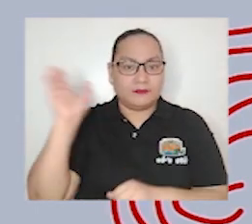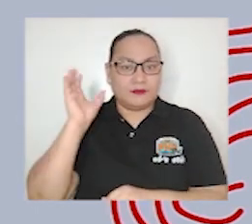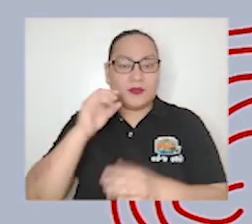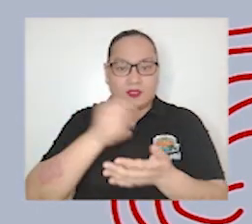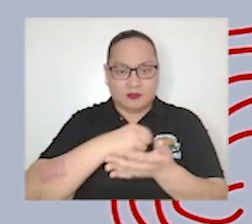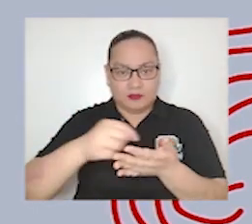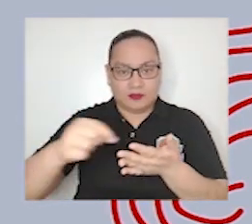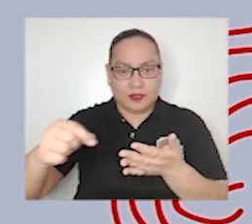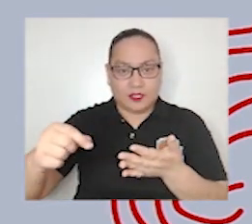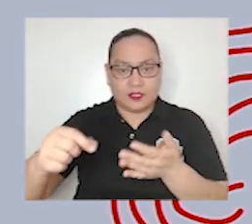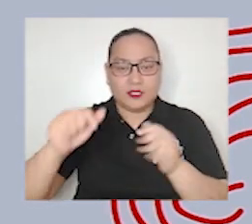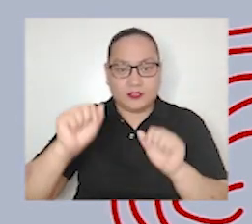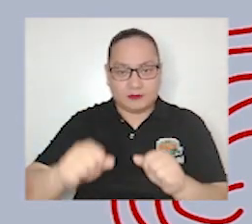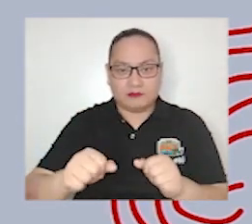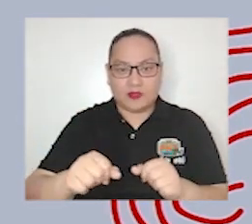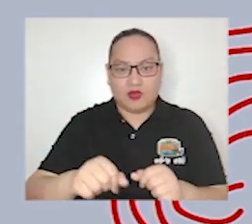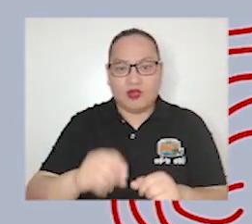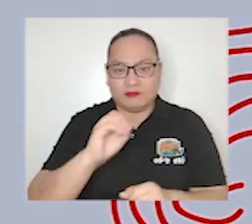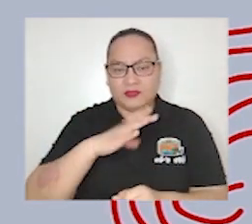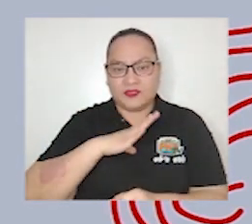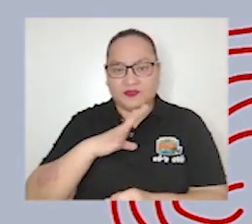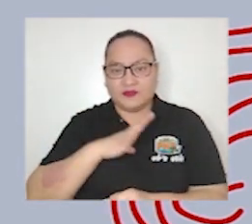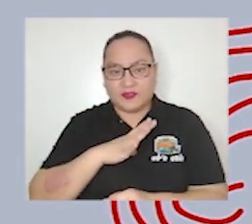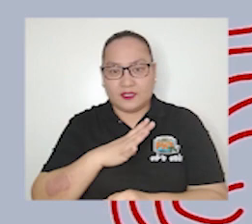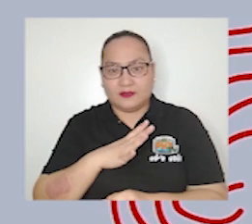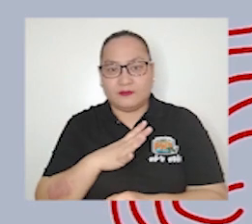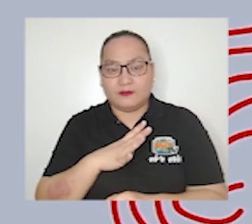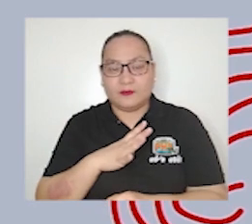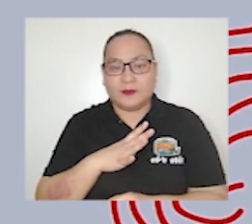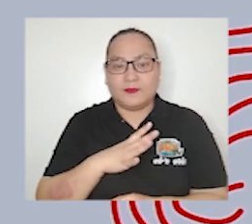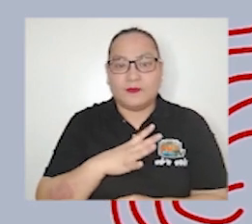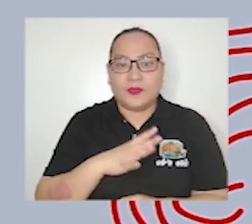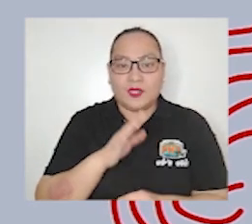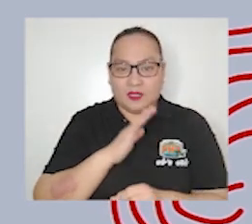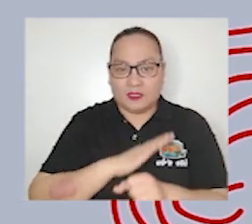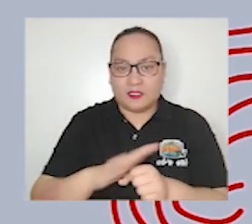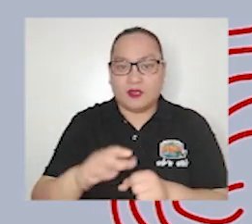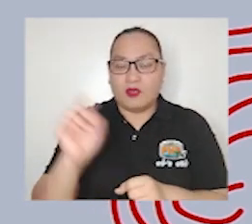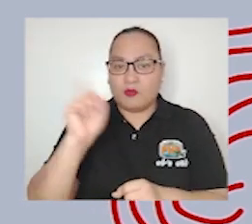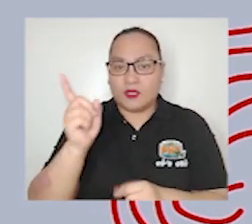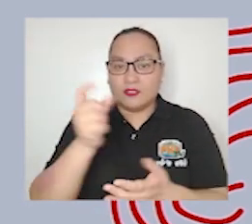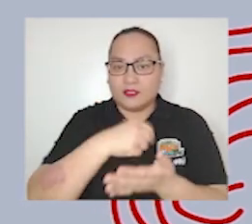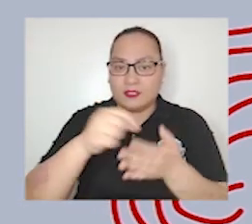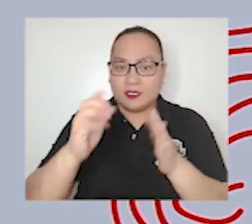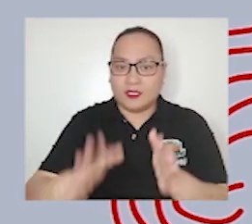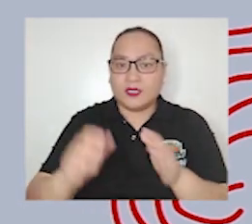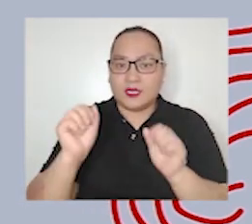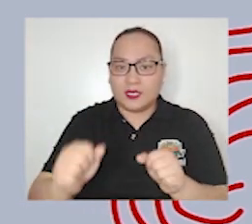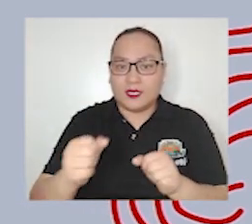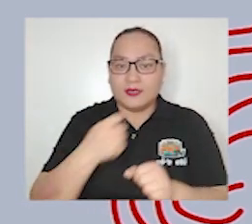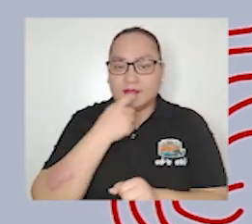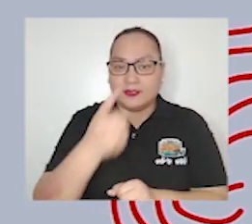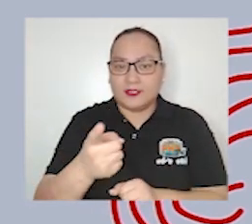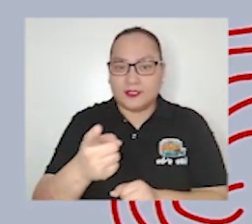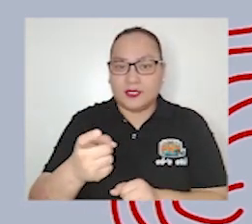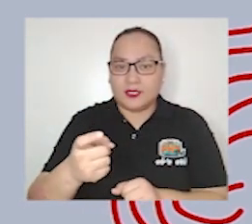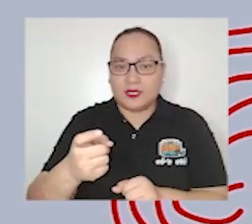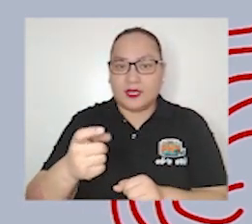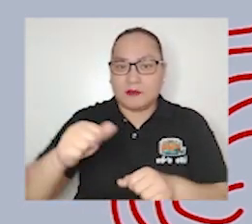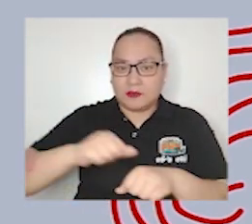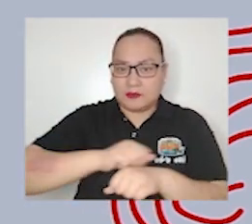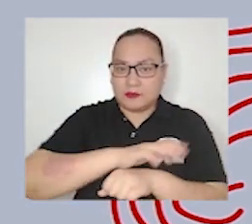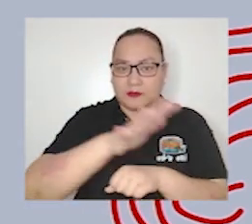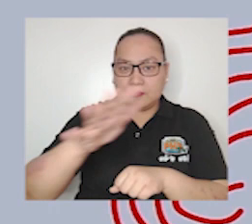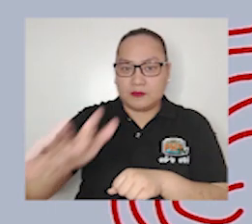writings will suffice because what they write or say can go far and wide especially